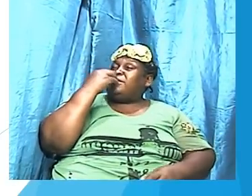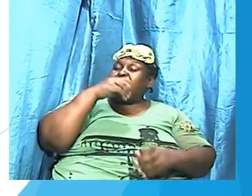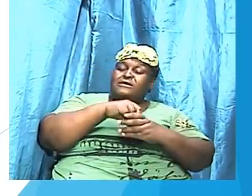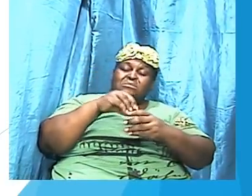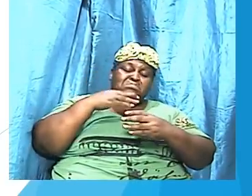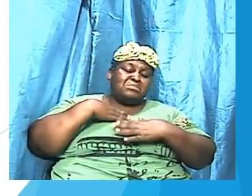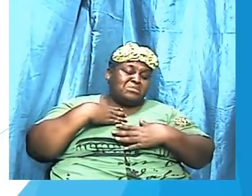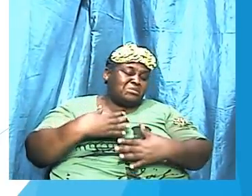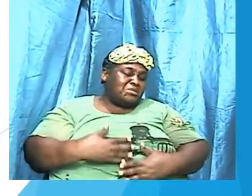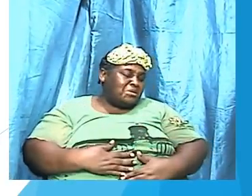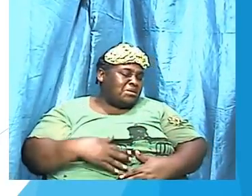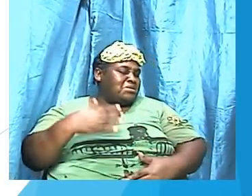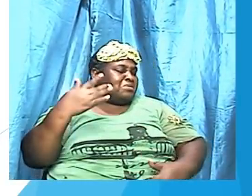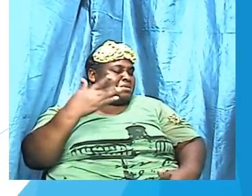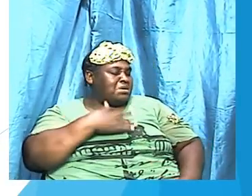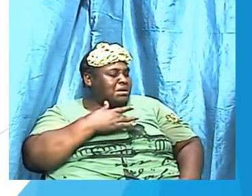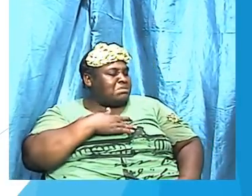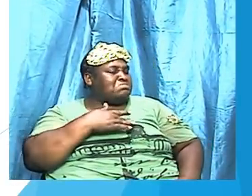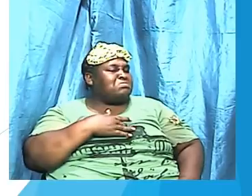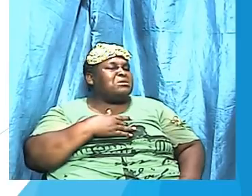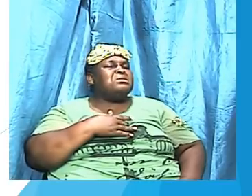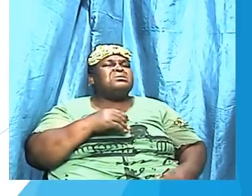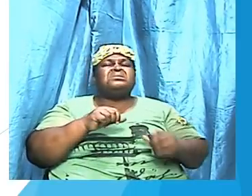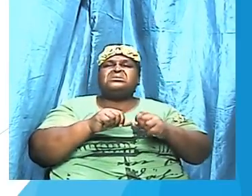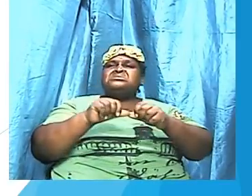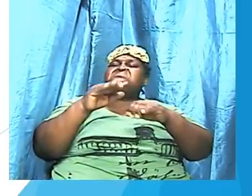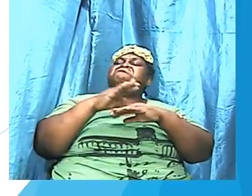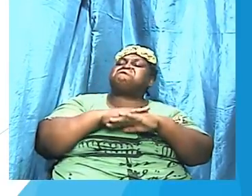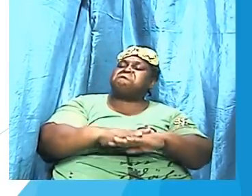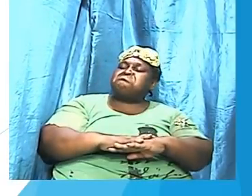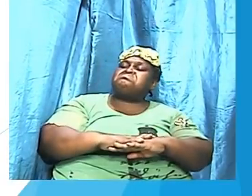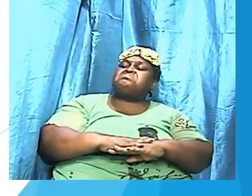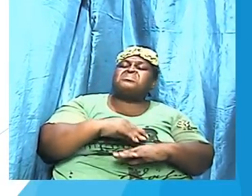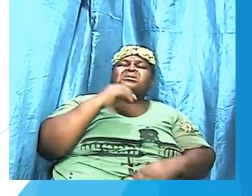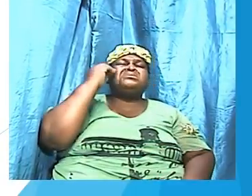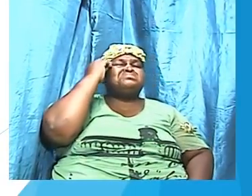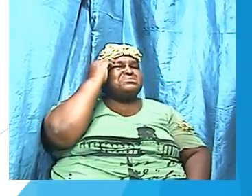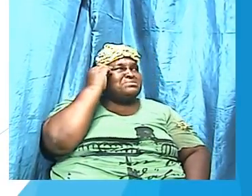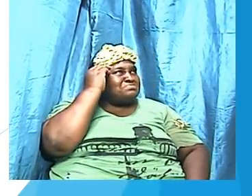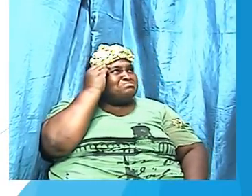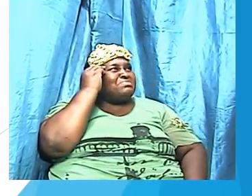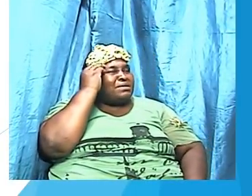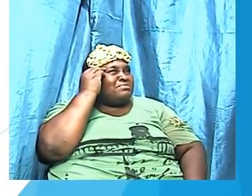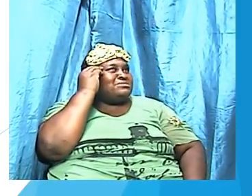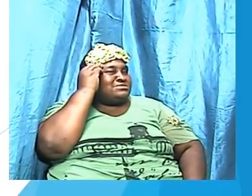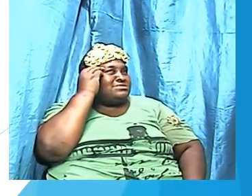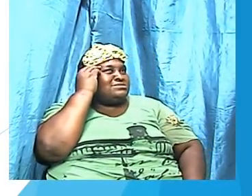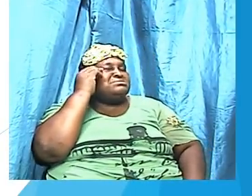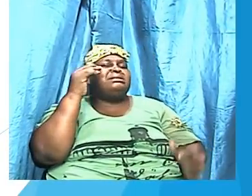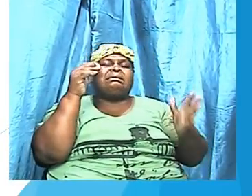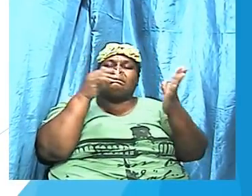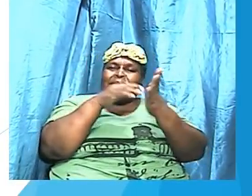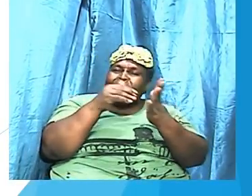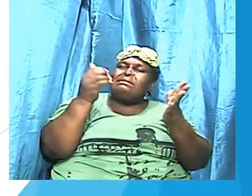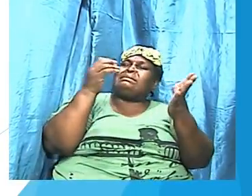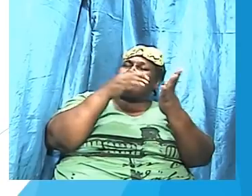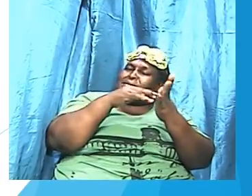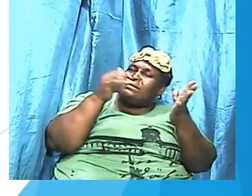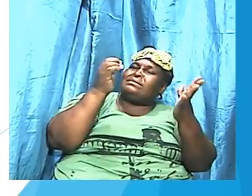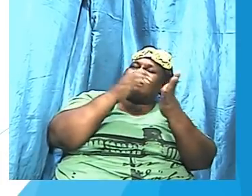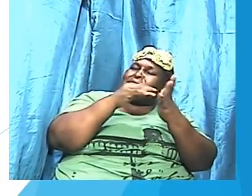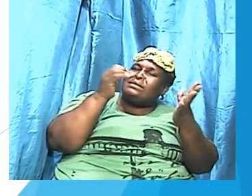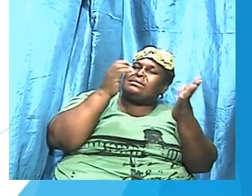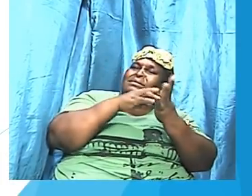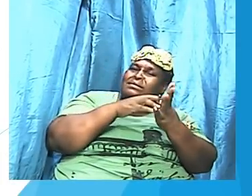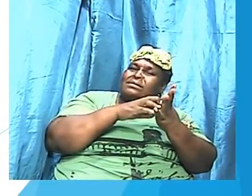being digested, being meditated on over and over and over again. Because what